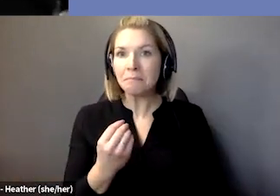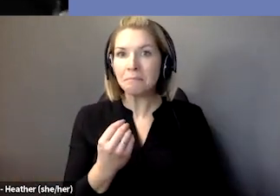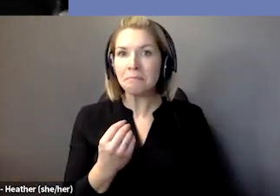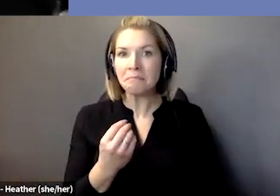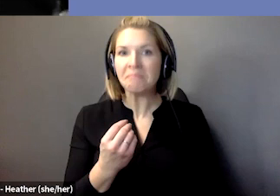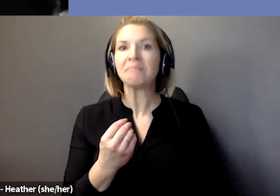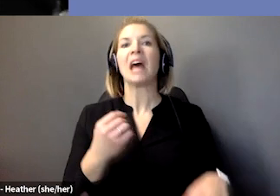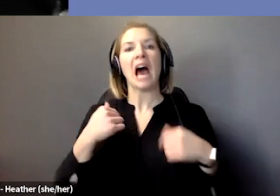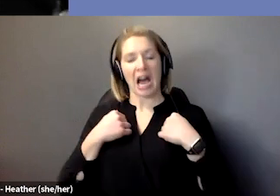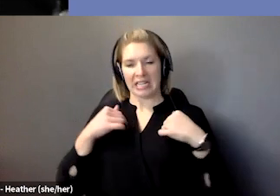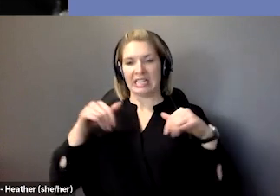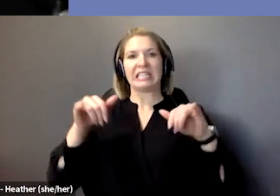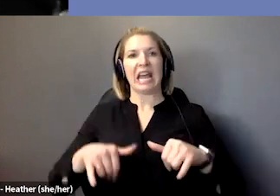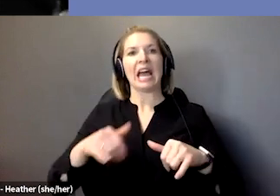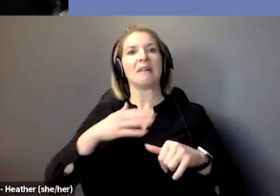cage for five days.